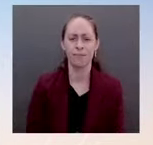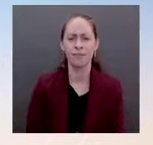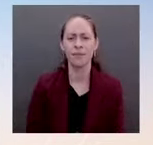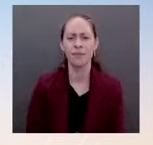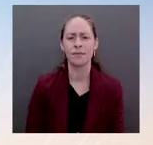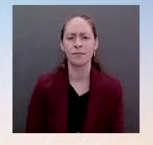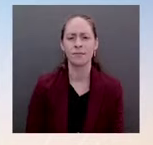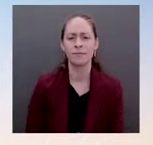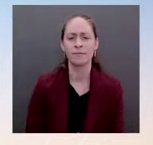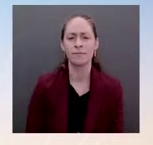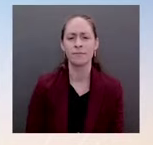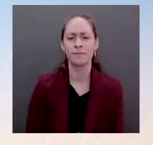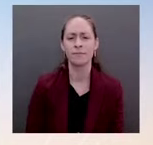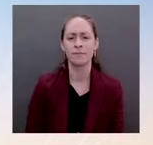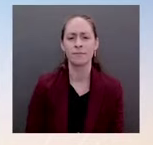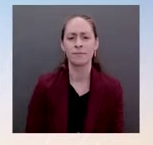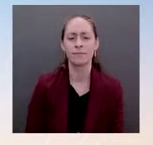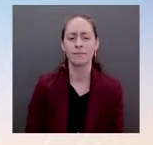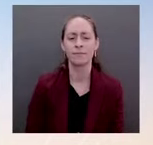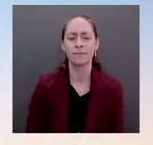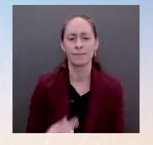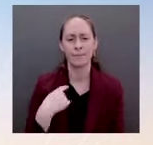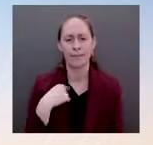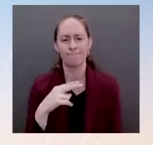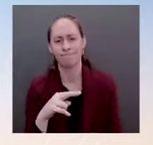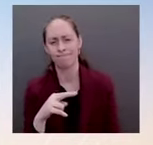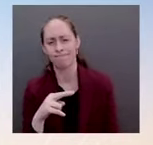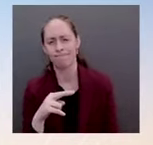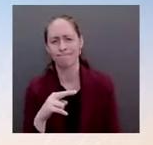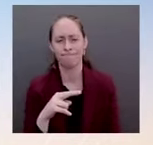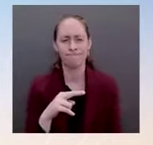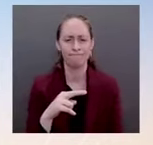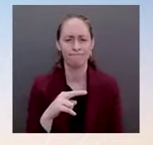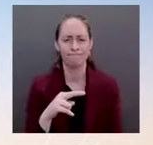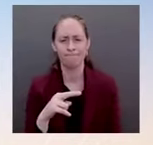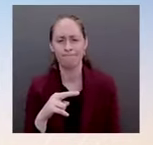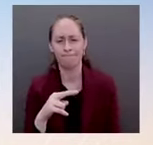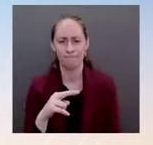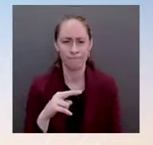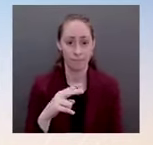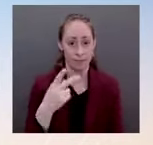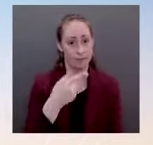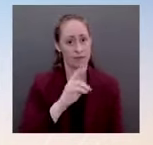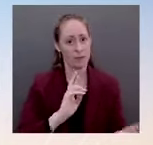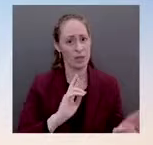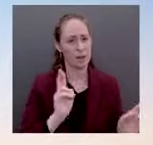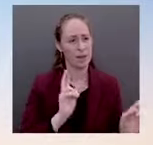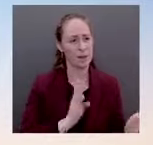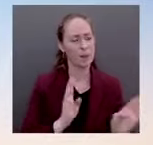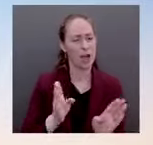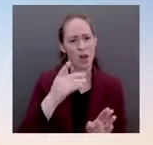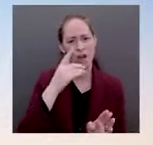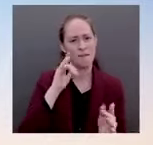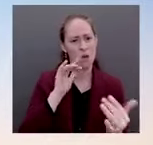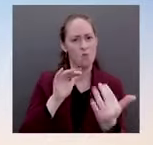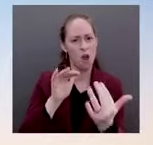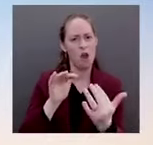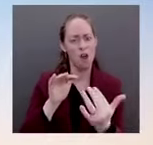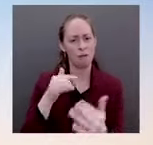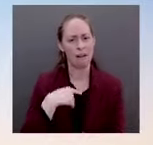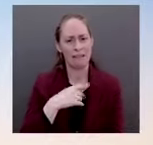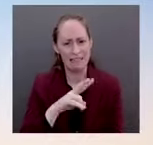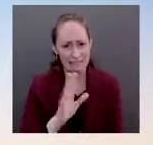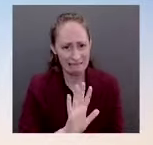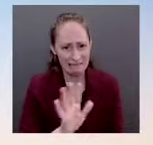have been putting out as much information as we can on that front so that the world is aware and knows what to look for and watch